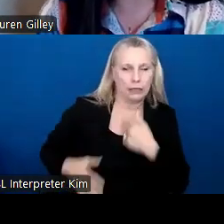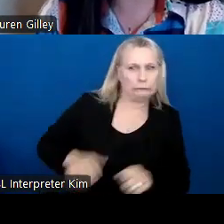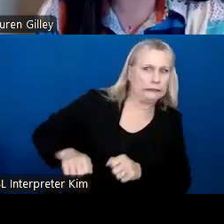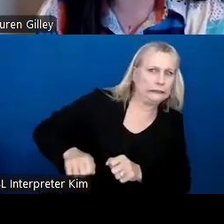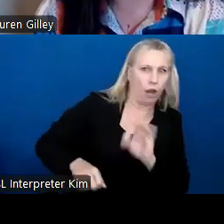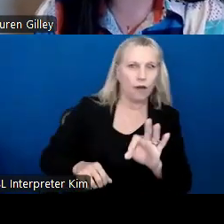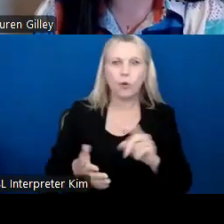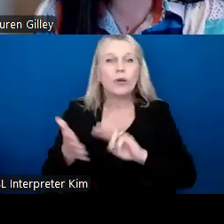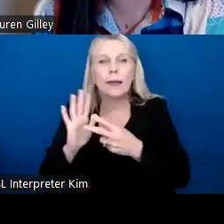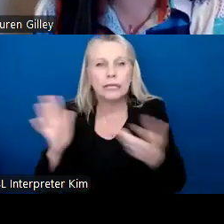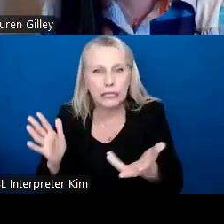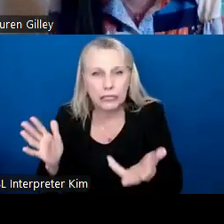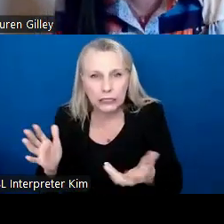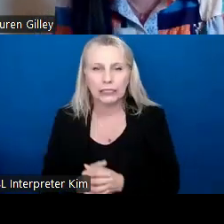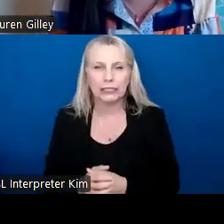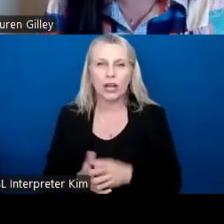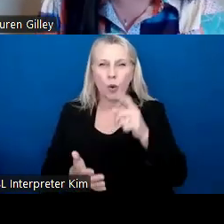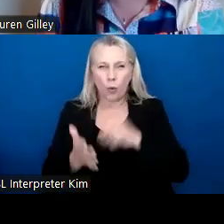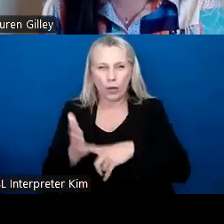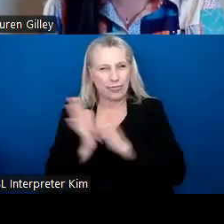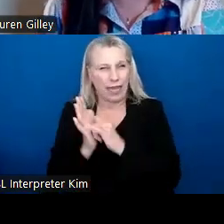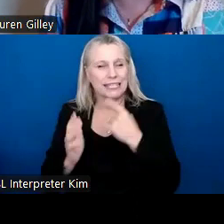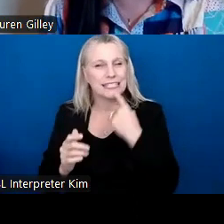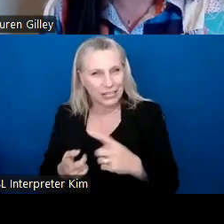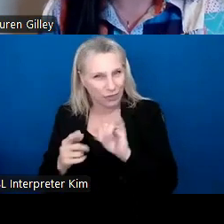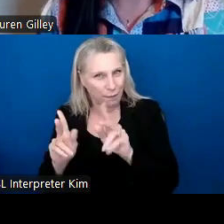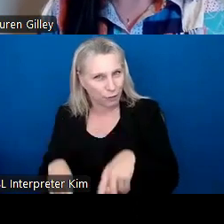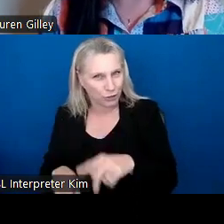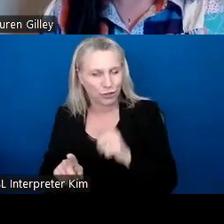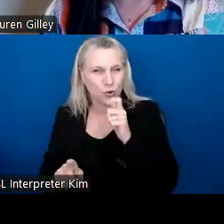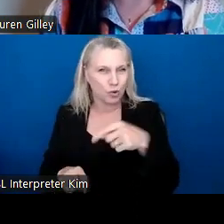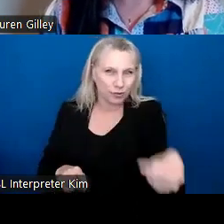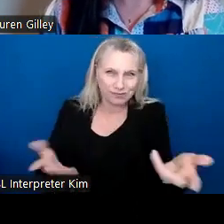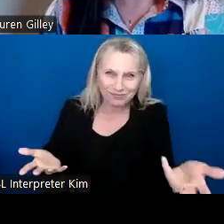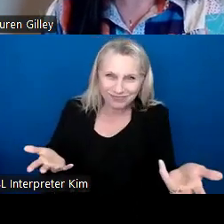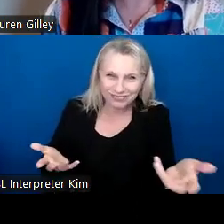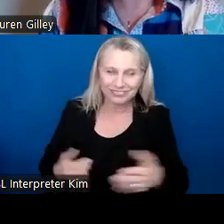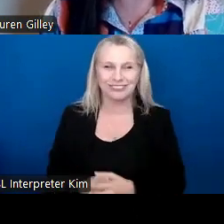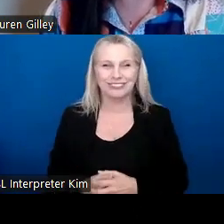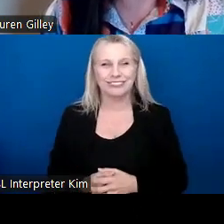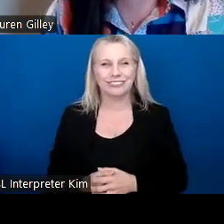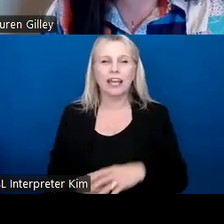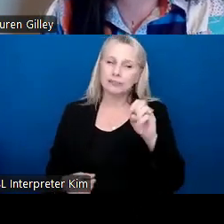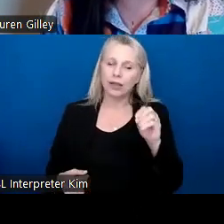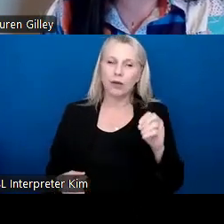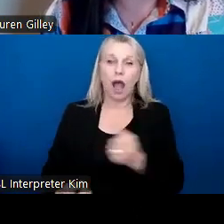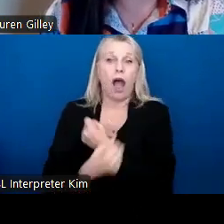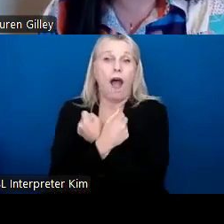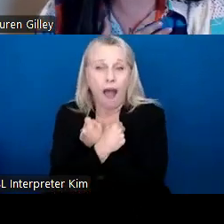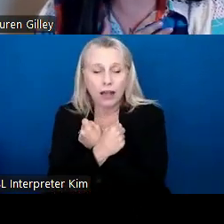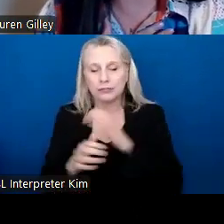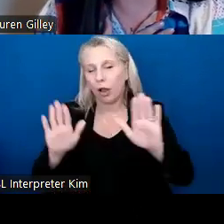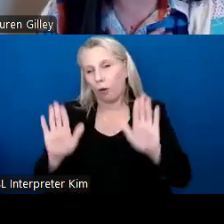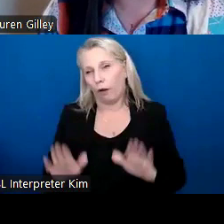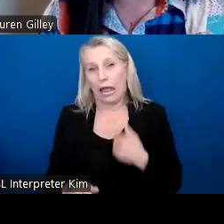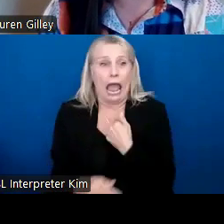off, what does that mean? What signal does that send to the other person? Um, so yeah, hugs are great. I